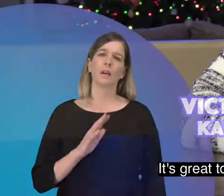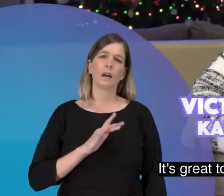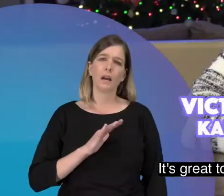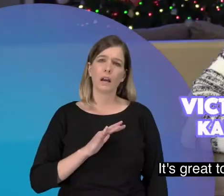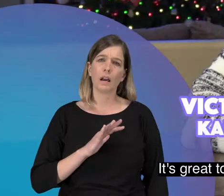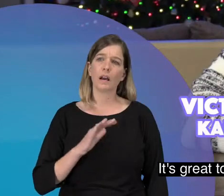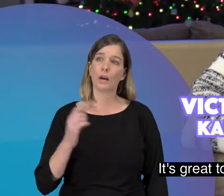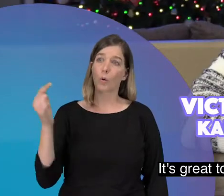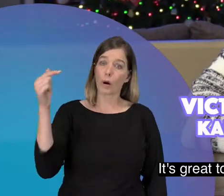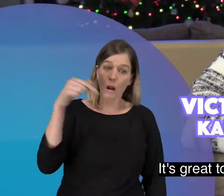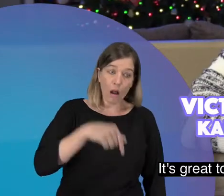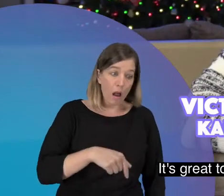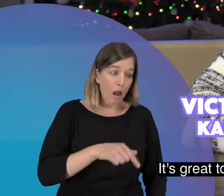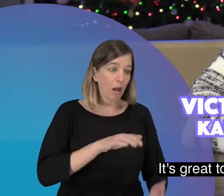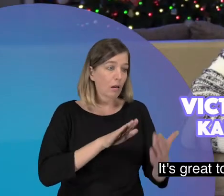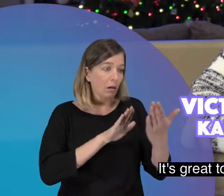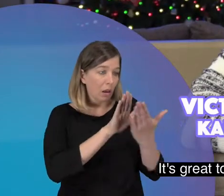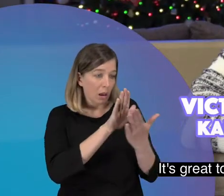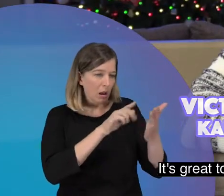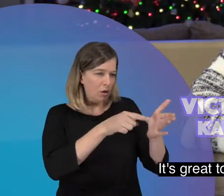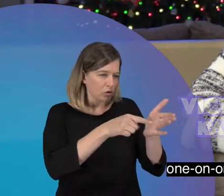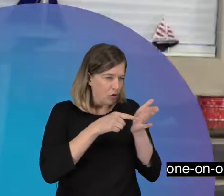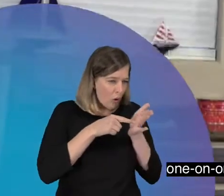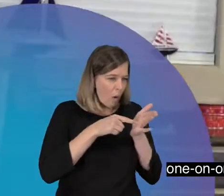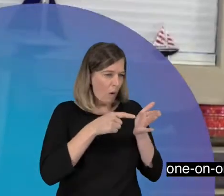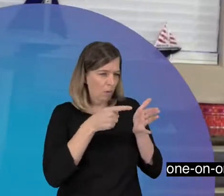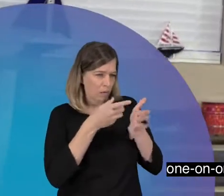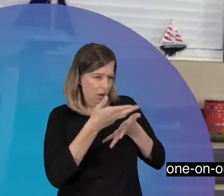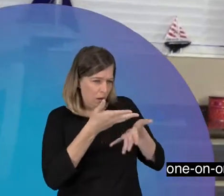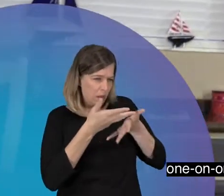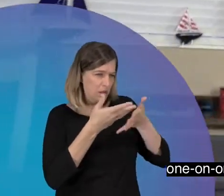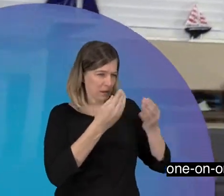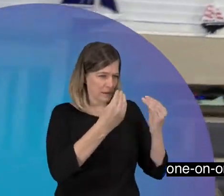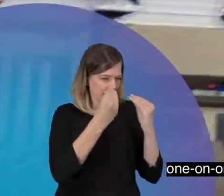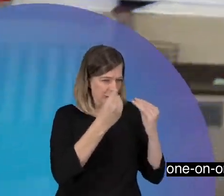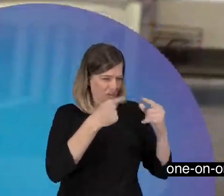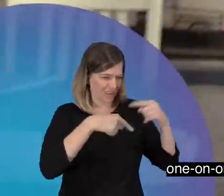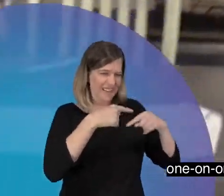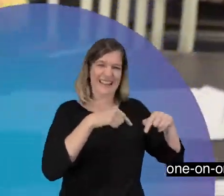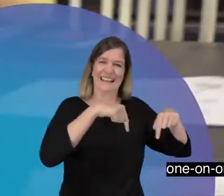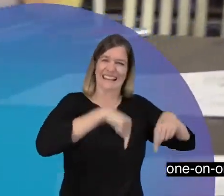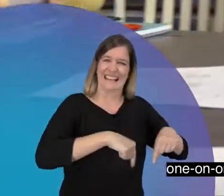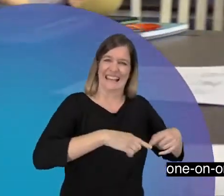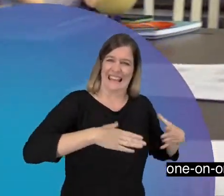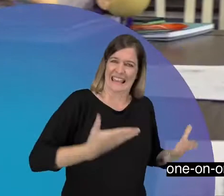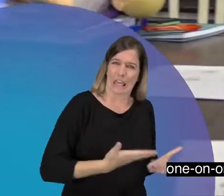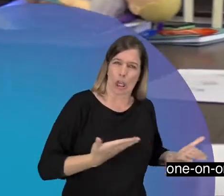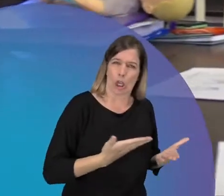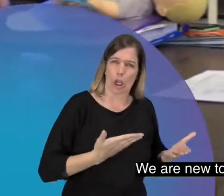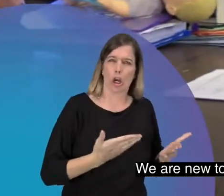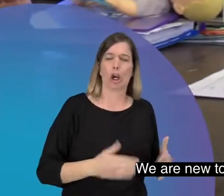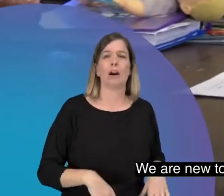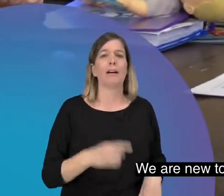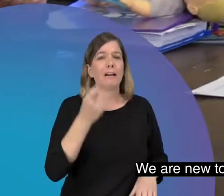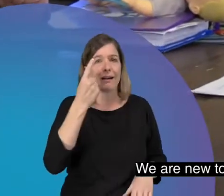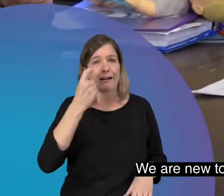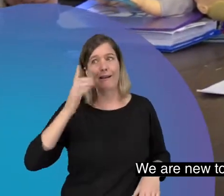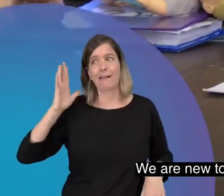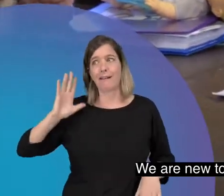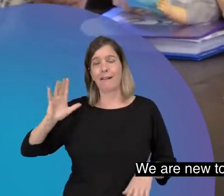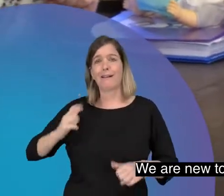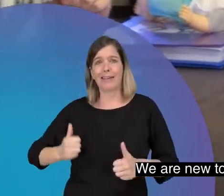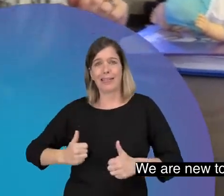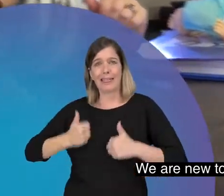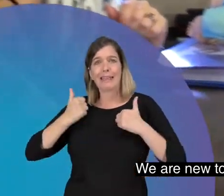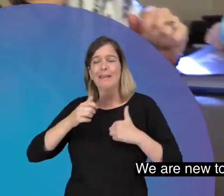It's great to have her come here and show me one-on-one in person the signs right here. We are new